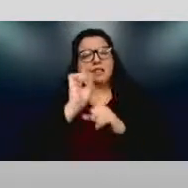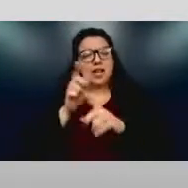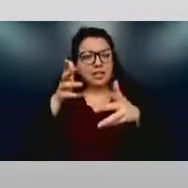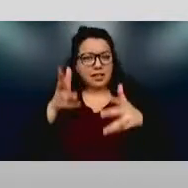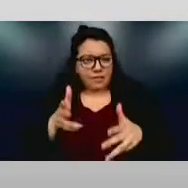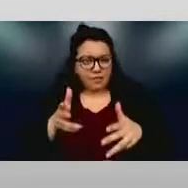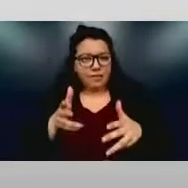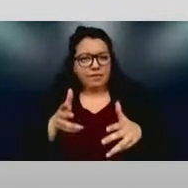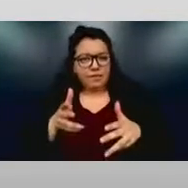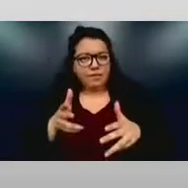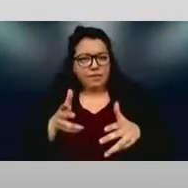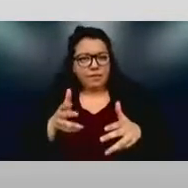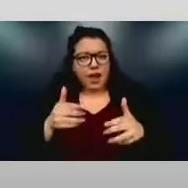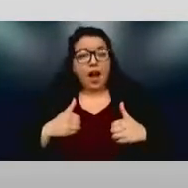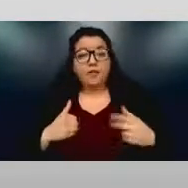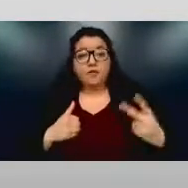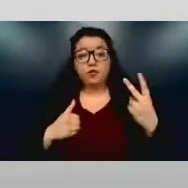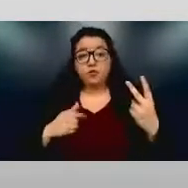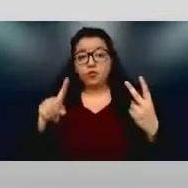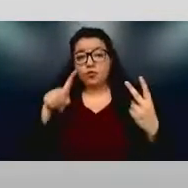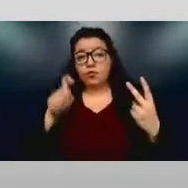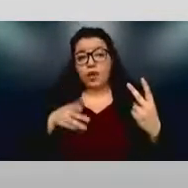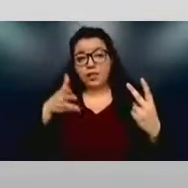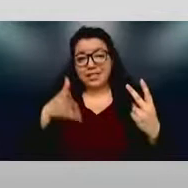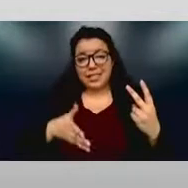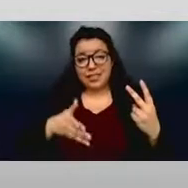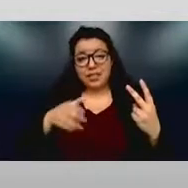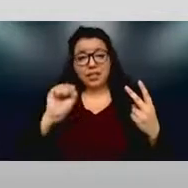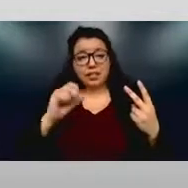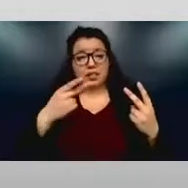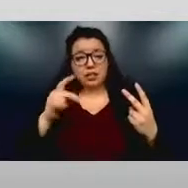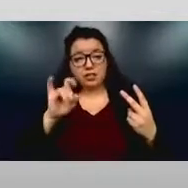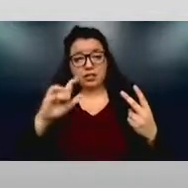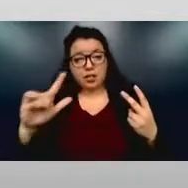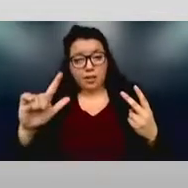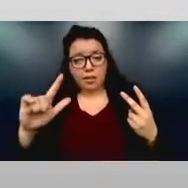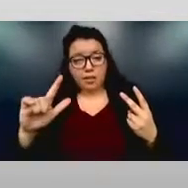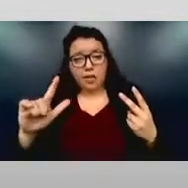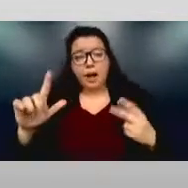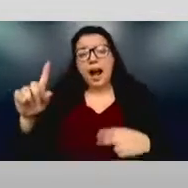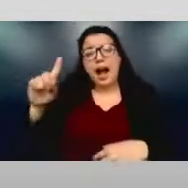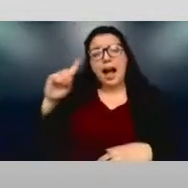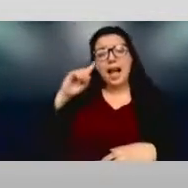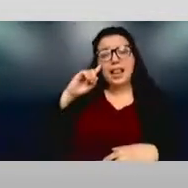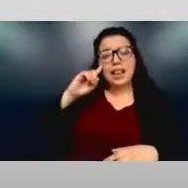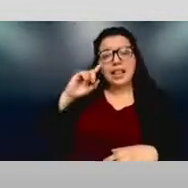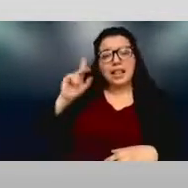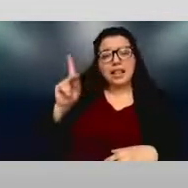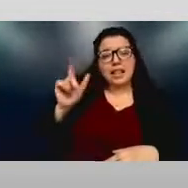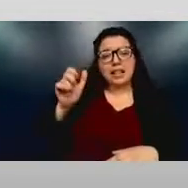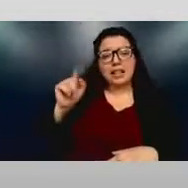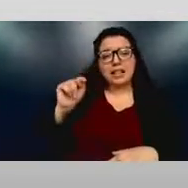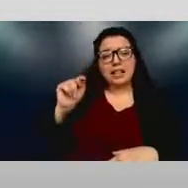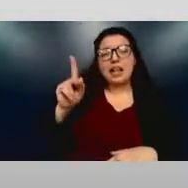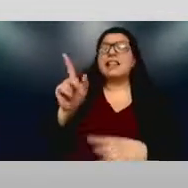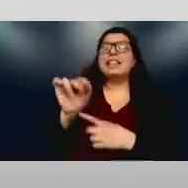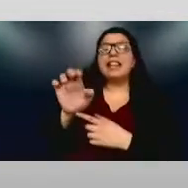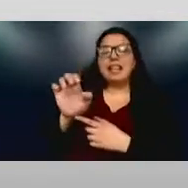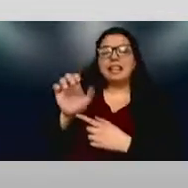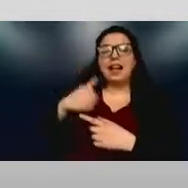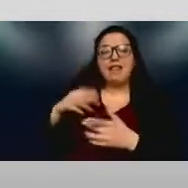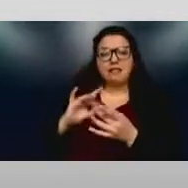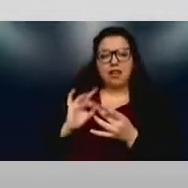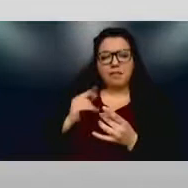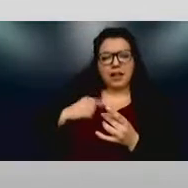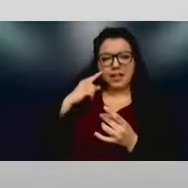two questions left, Cheryl. think Kat had a comment. Kat, do you have a comment on that one? Kate? Yeah, I